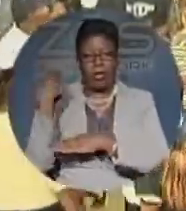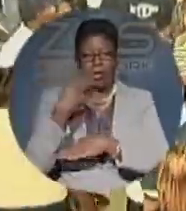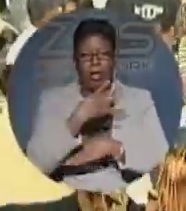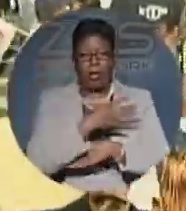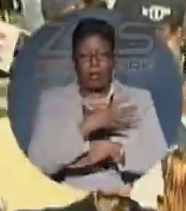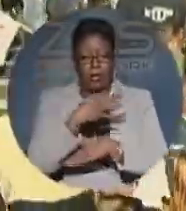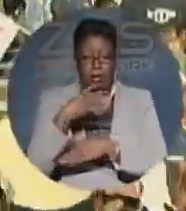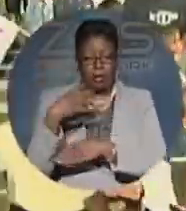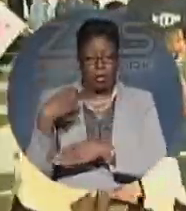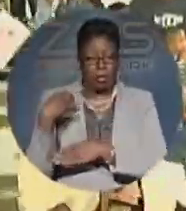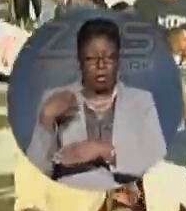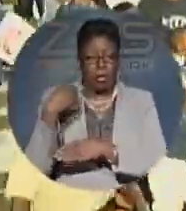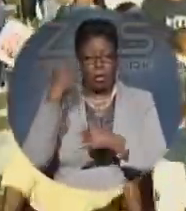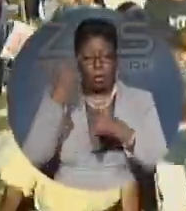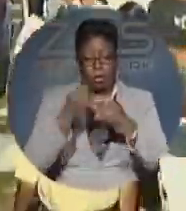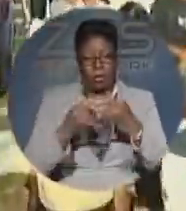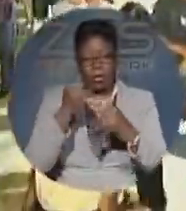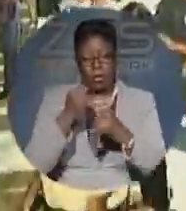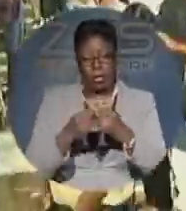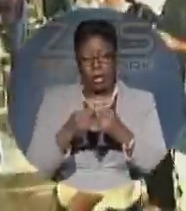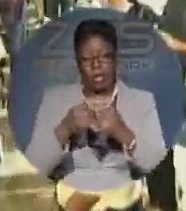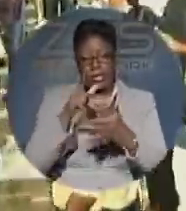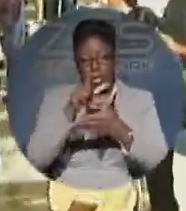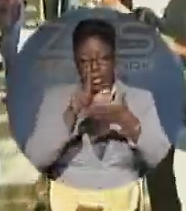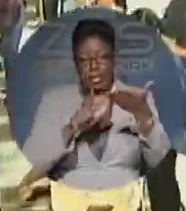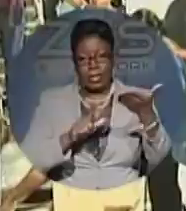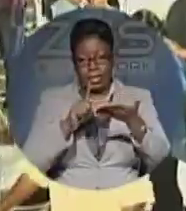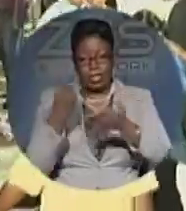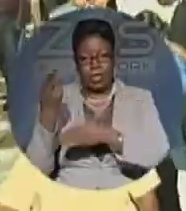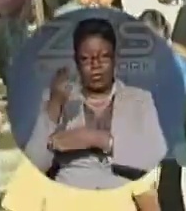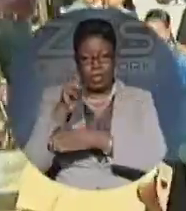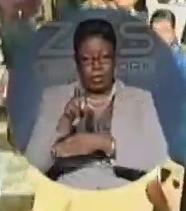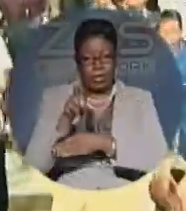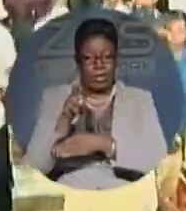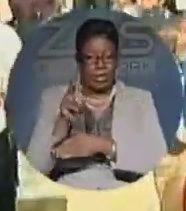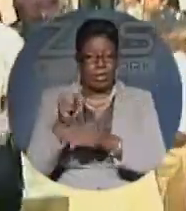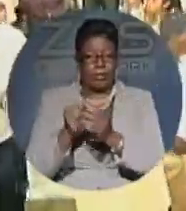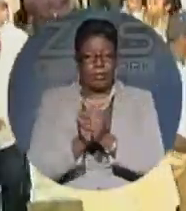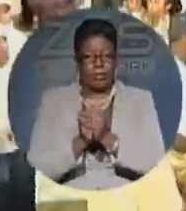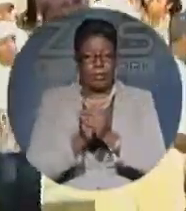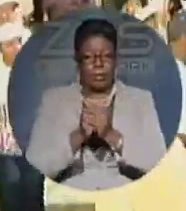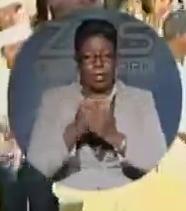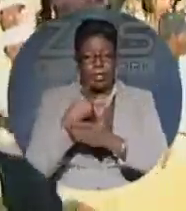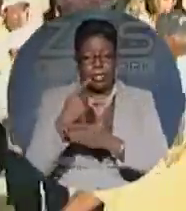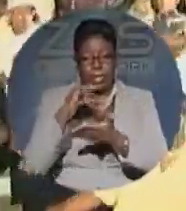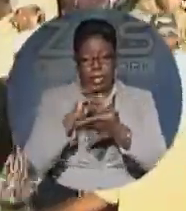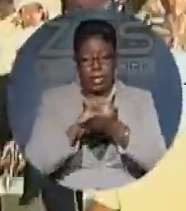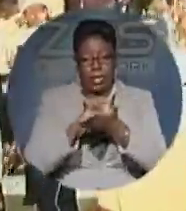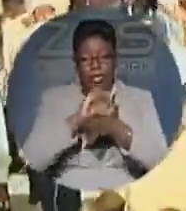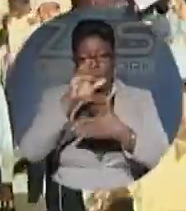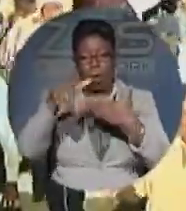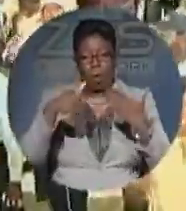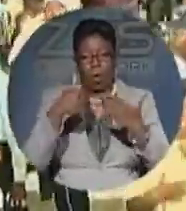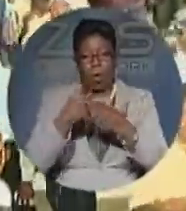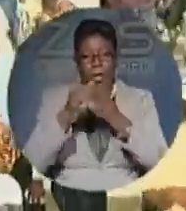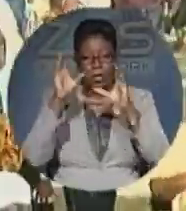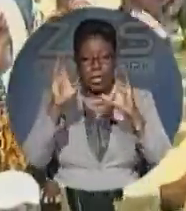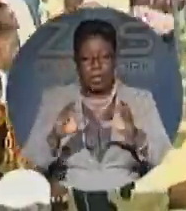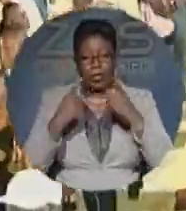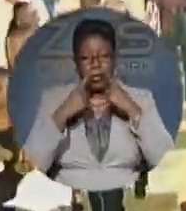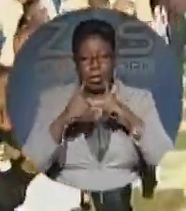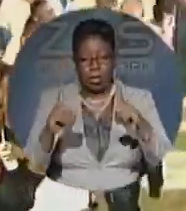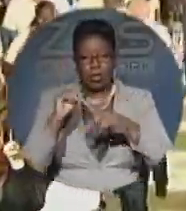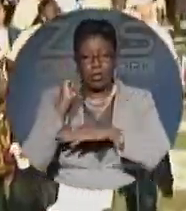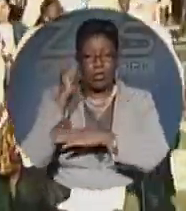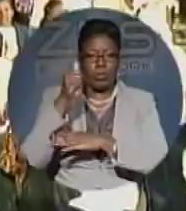to finalize and ratify its list of nominees. Our sources tell us all candidates will be ratified and announced